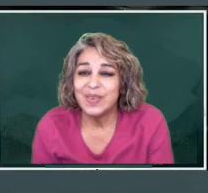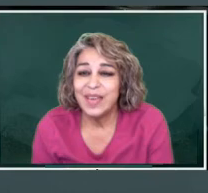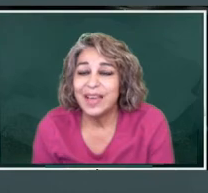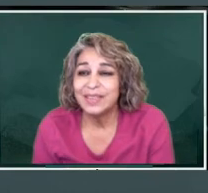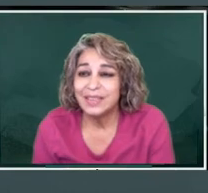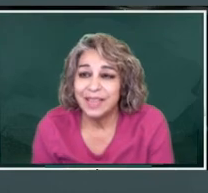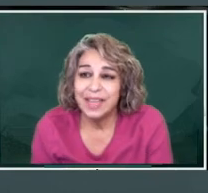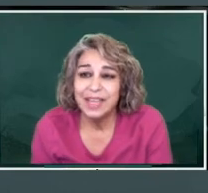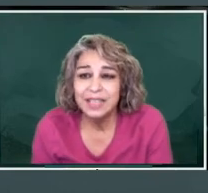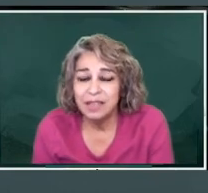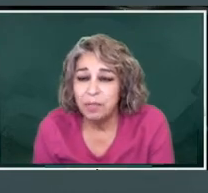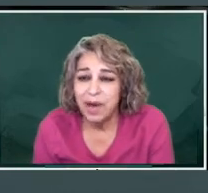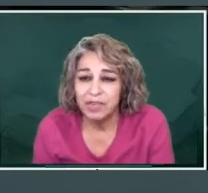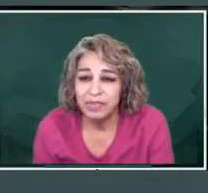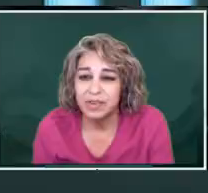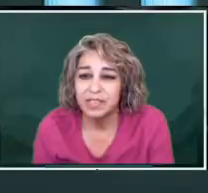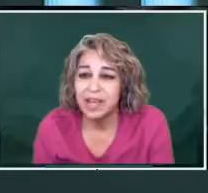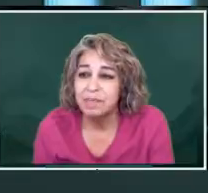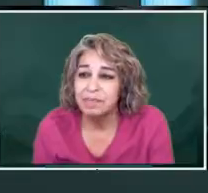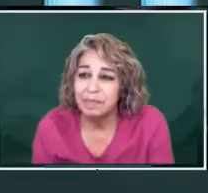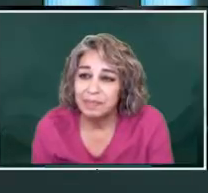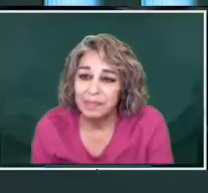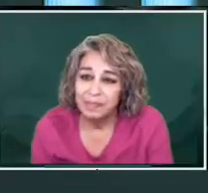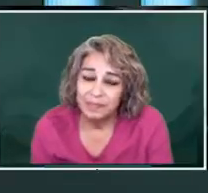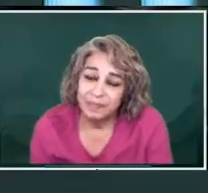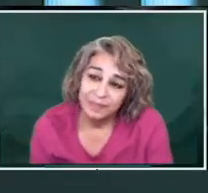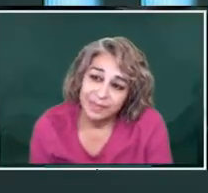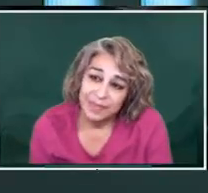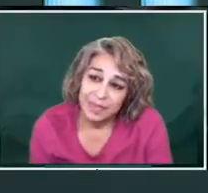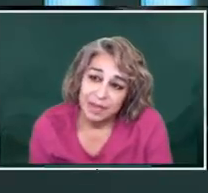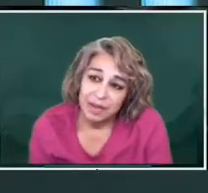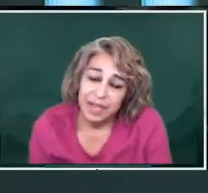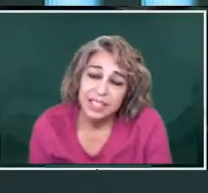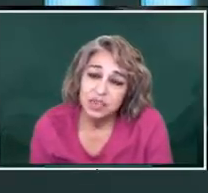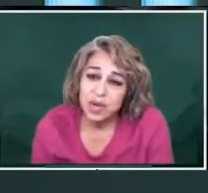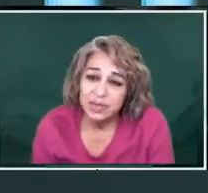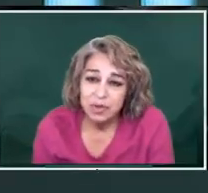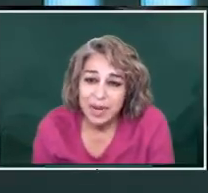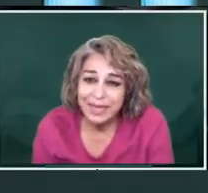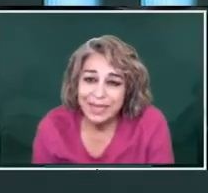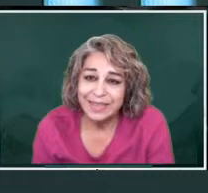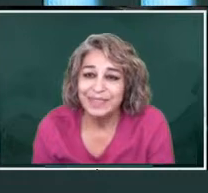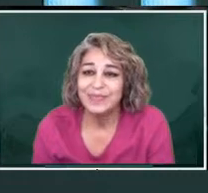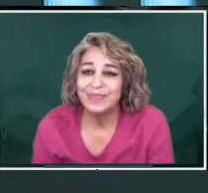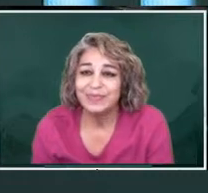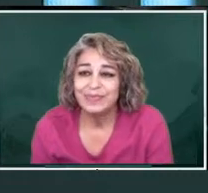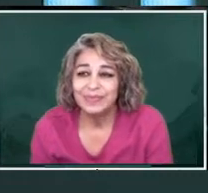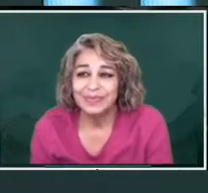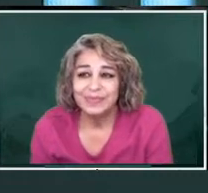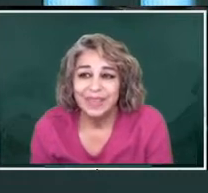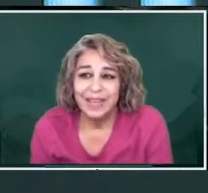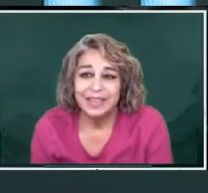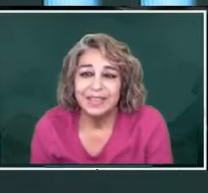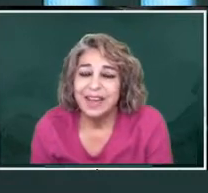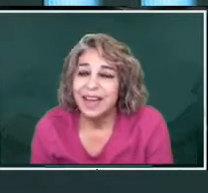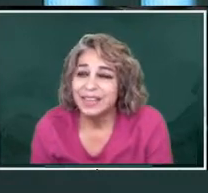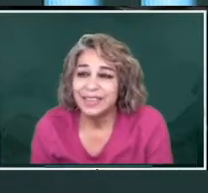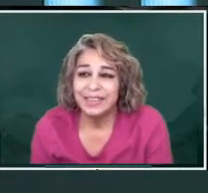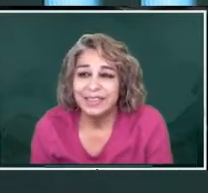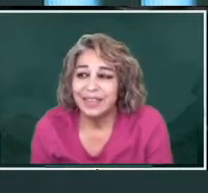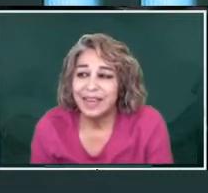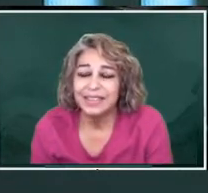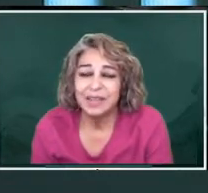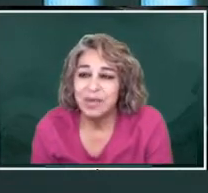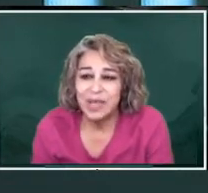So yes, it is a bother for some, it's a transformation, it's not